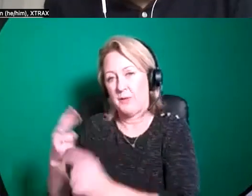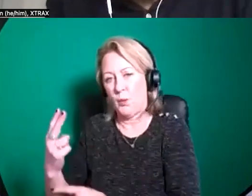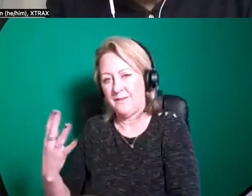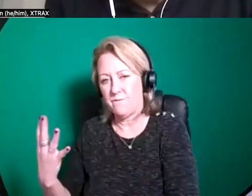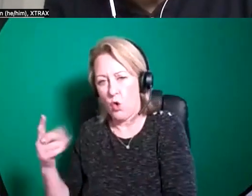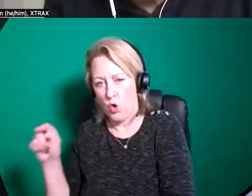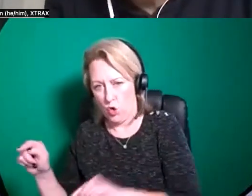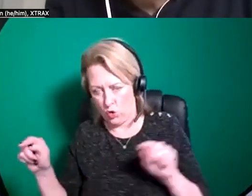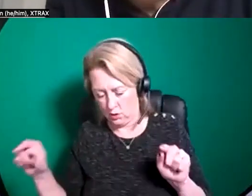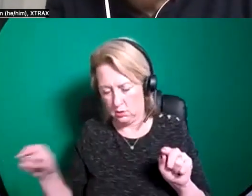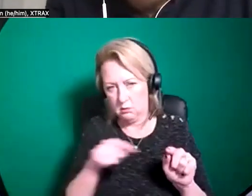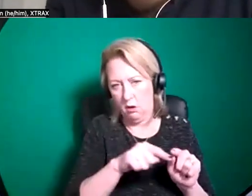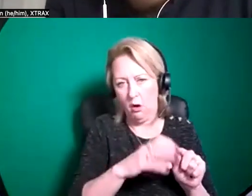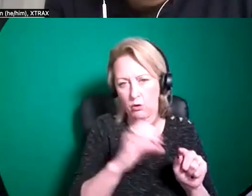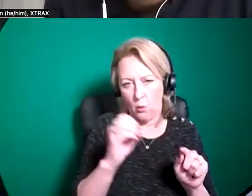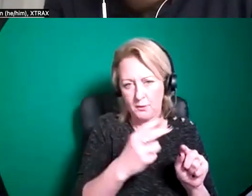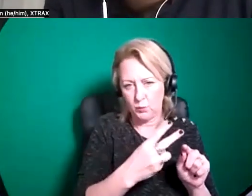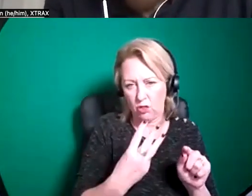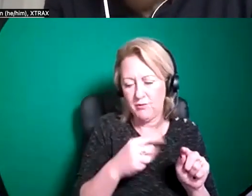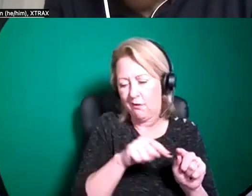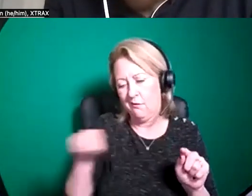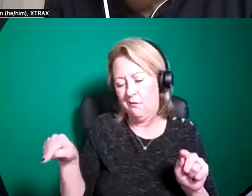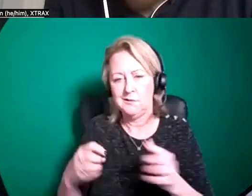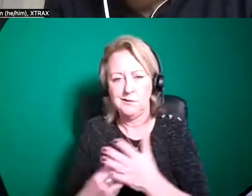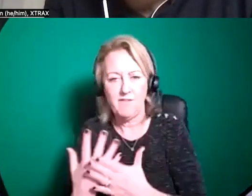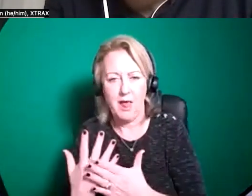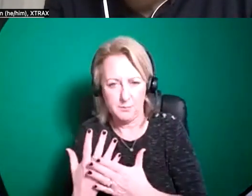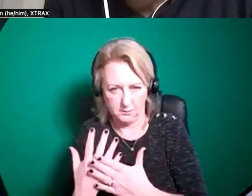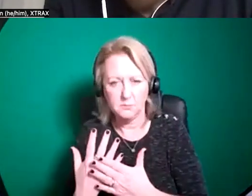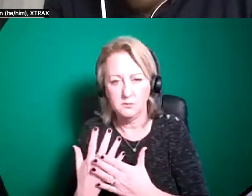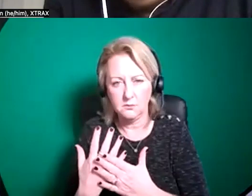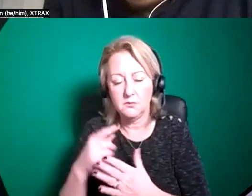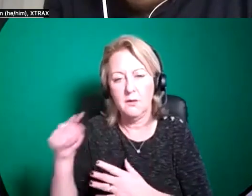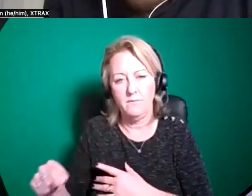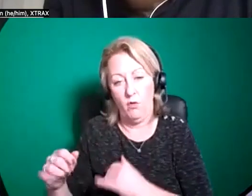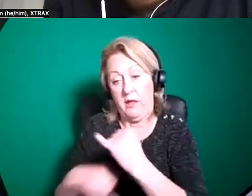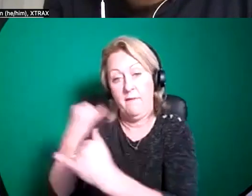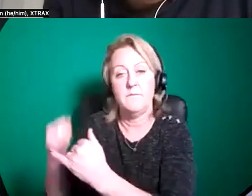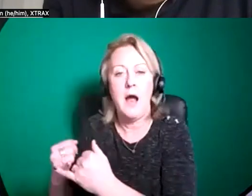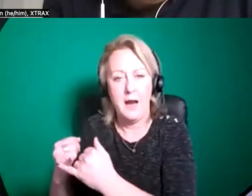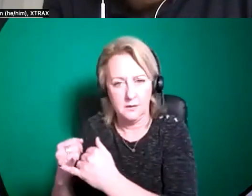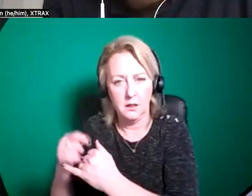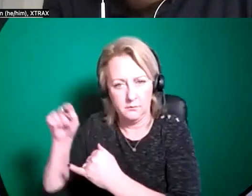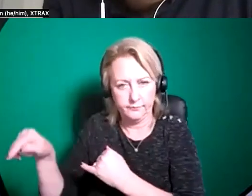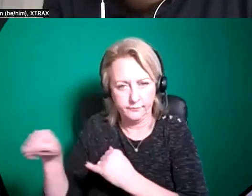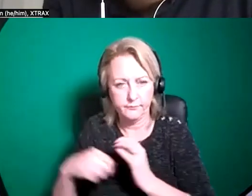be kind of your creation and development period uh for the final kind of turnaround um so yeah i think that's kind of the the